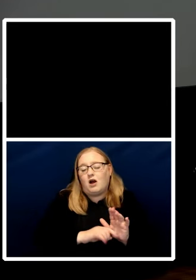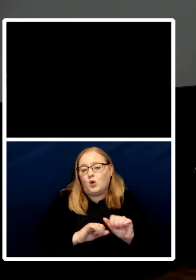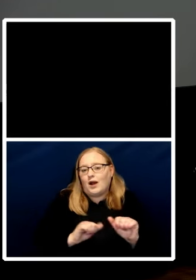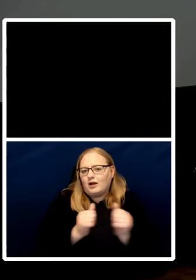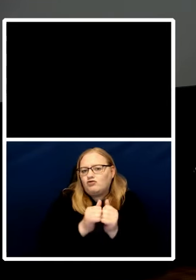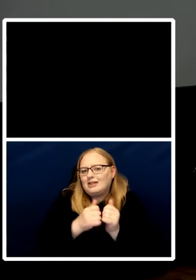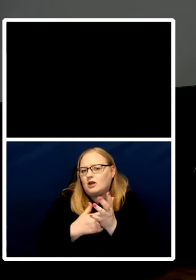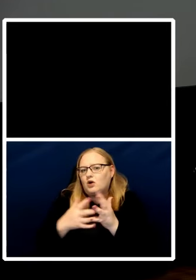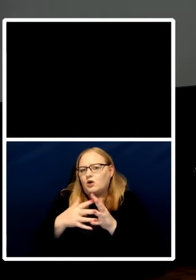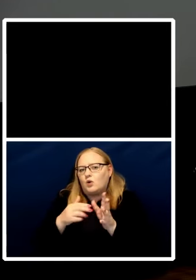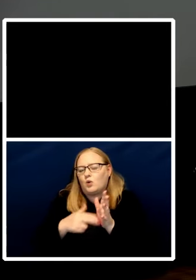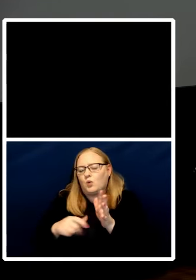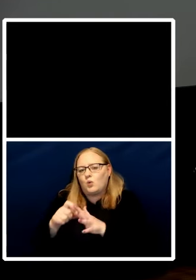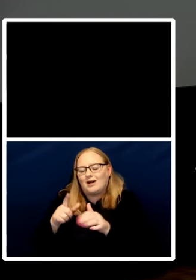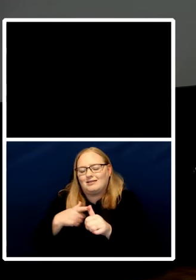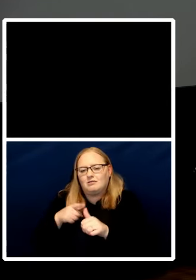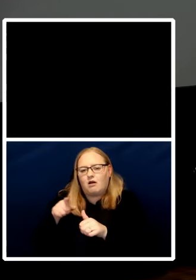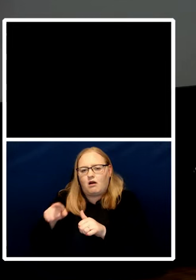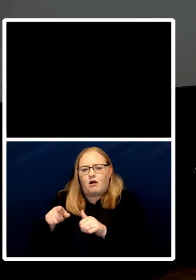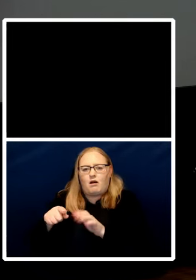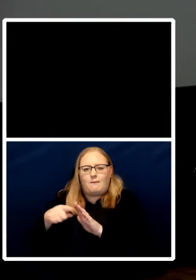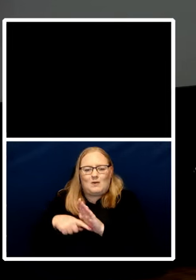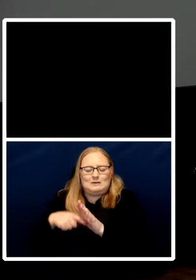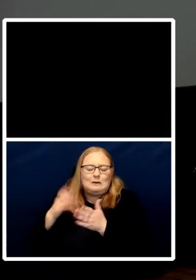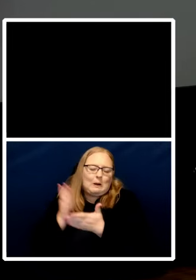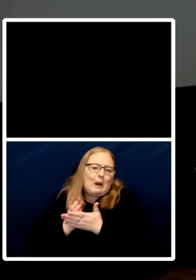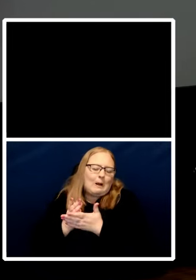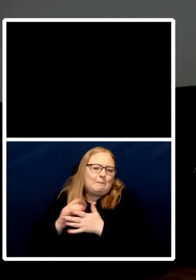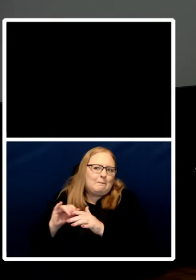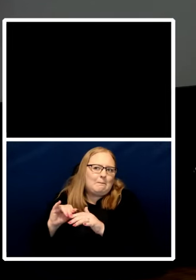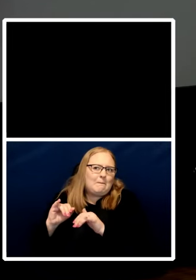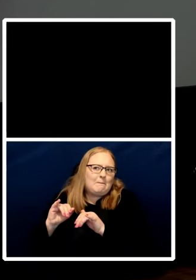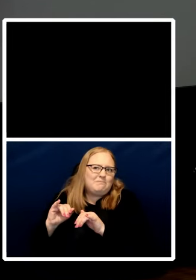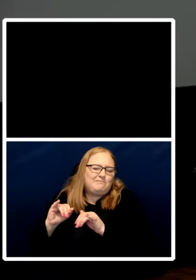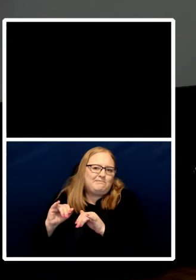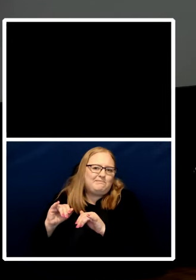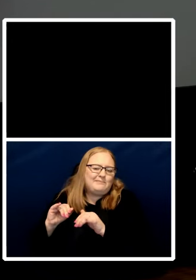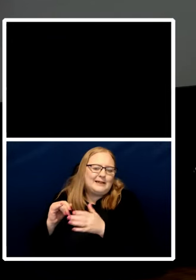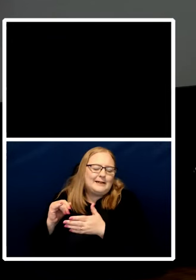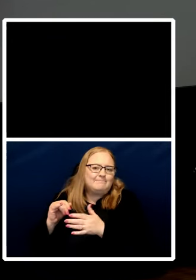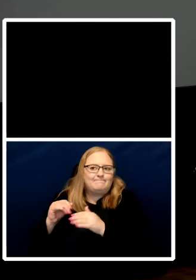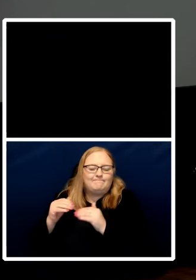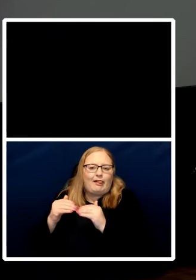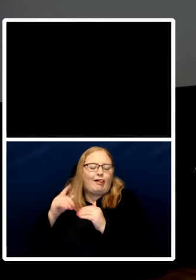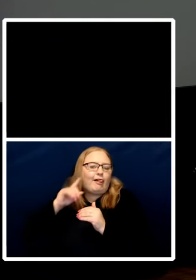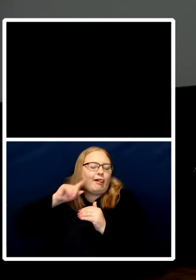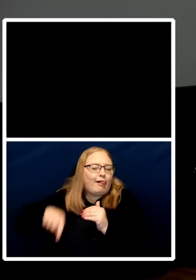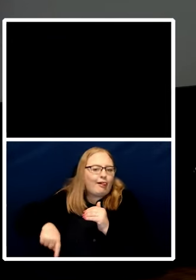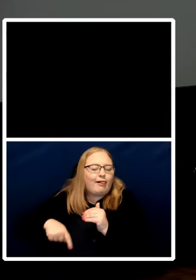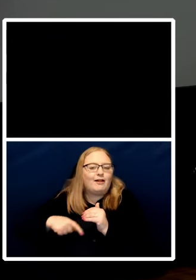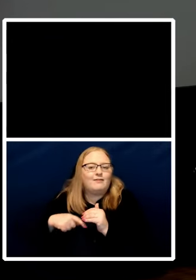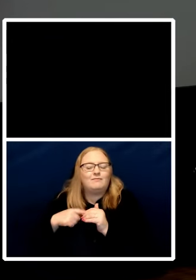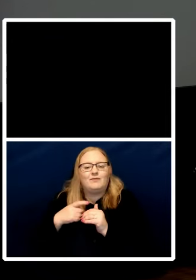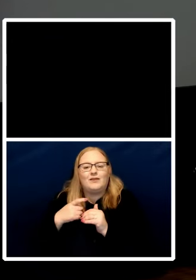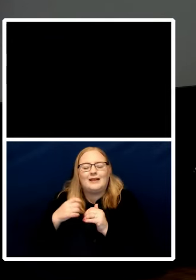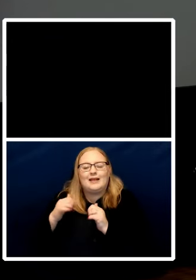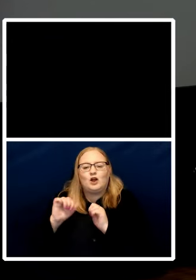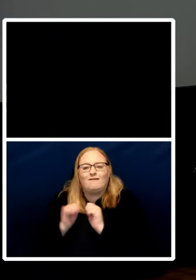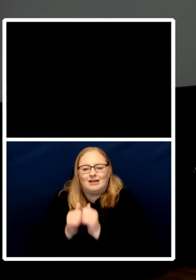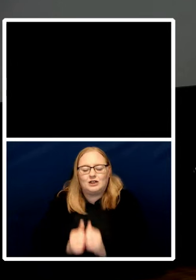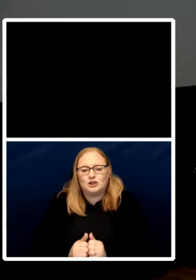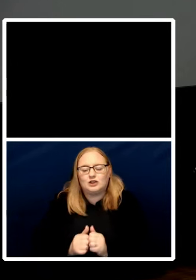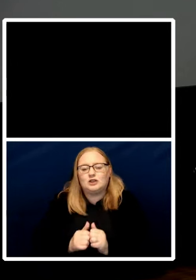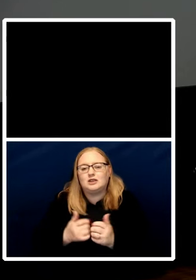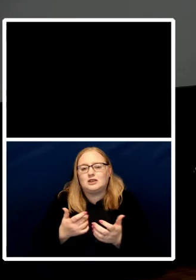convention and the unhcr that has special responsibility as you know for supervising um the convention